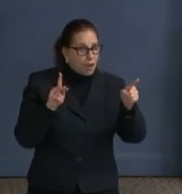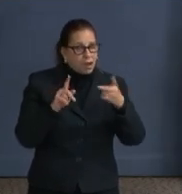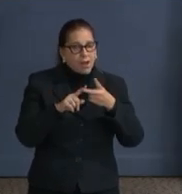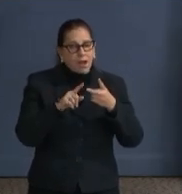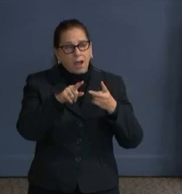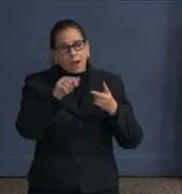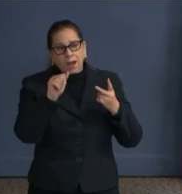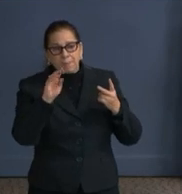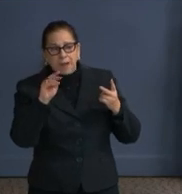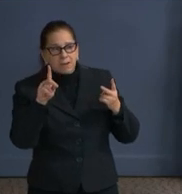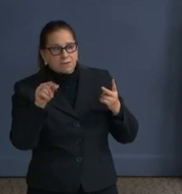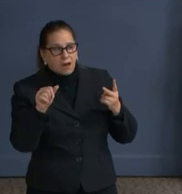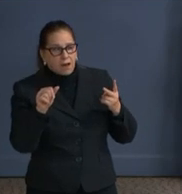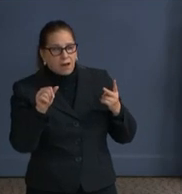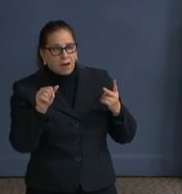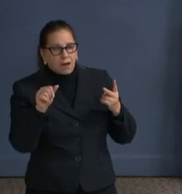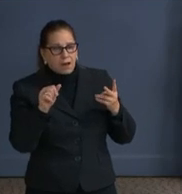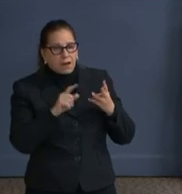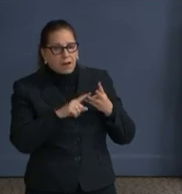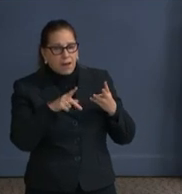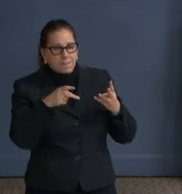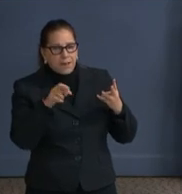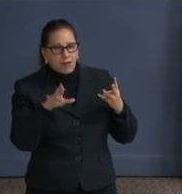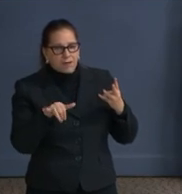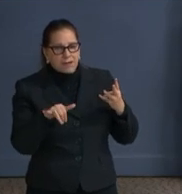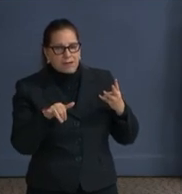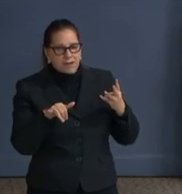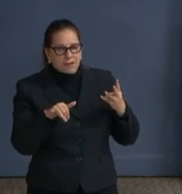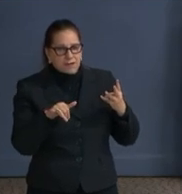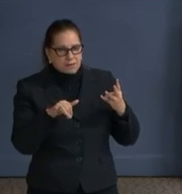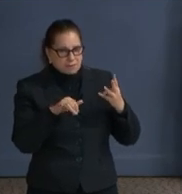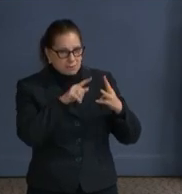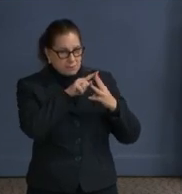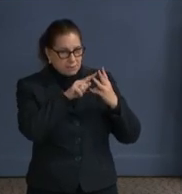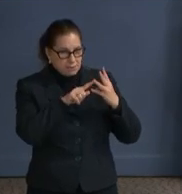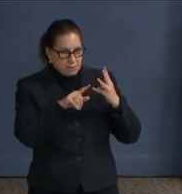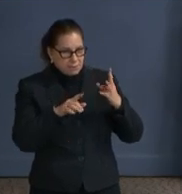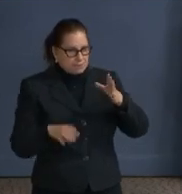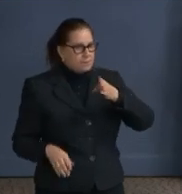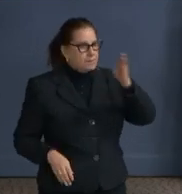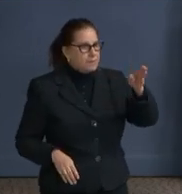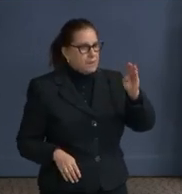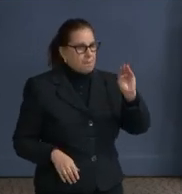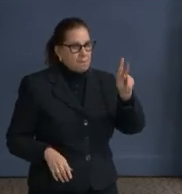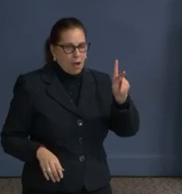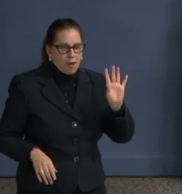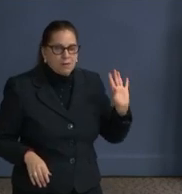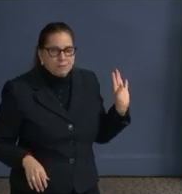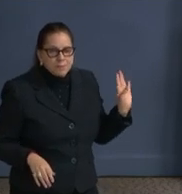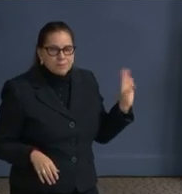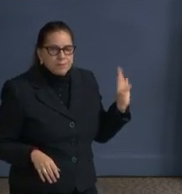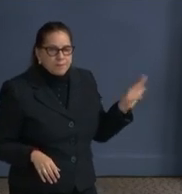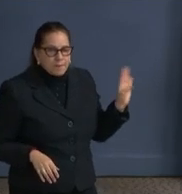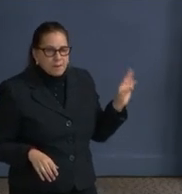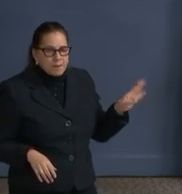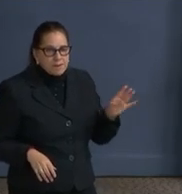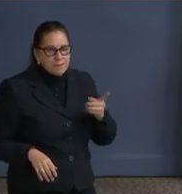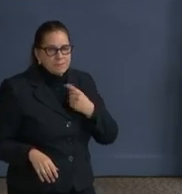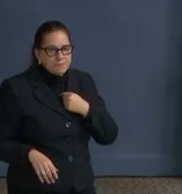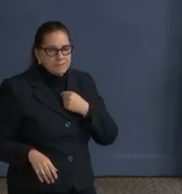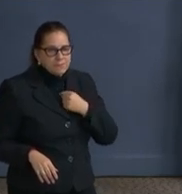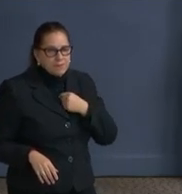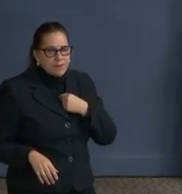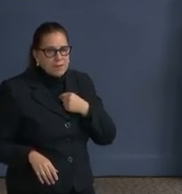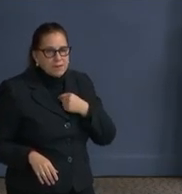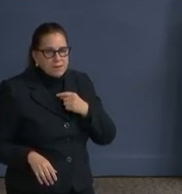I have a statehood question and a COVID question. Okay. On statehood. There's a lot of excitement. There's a lot of conversation with